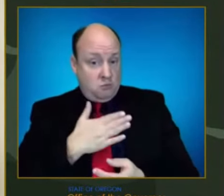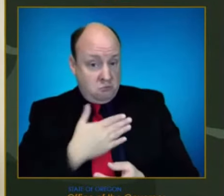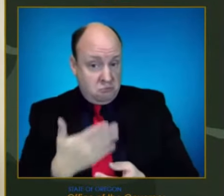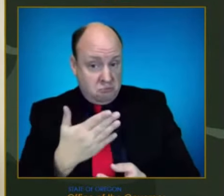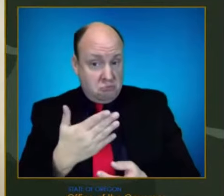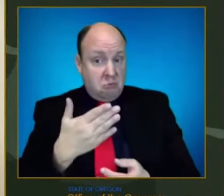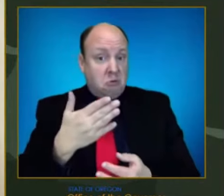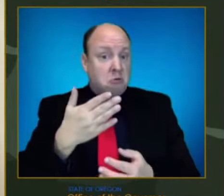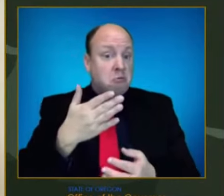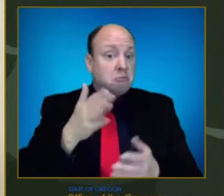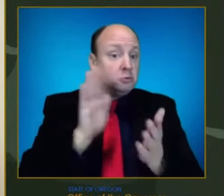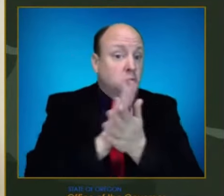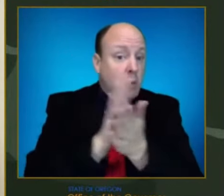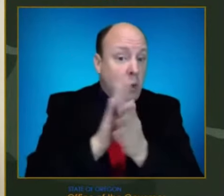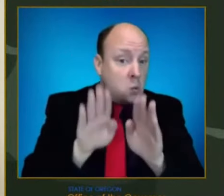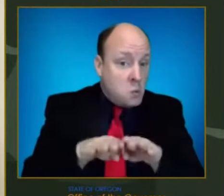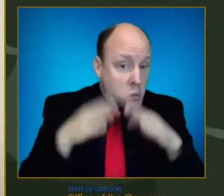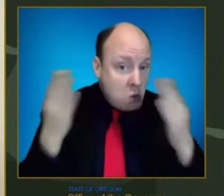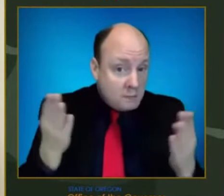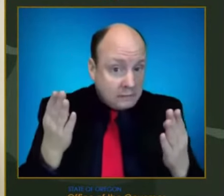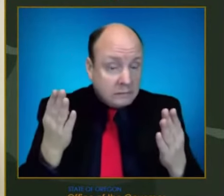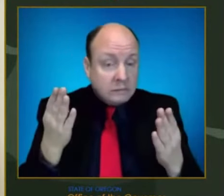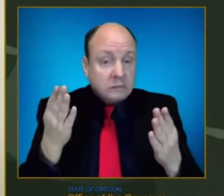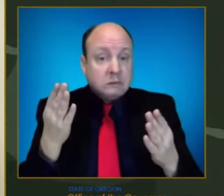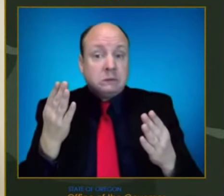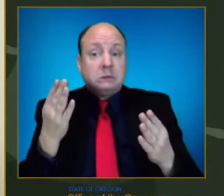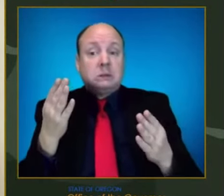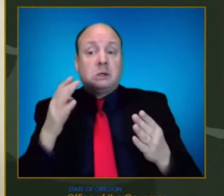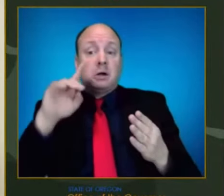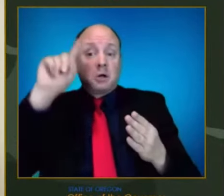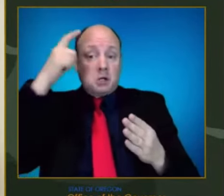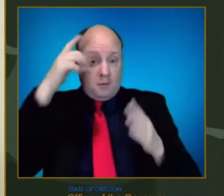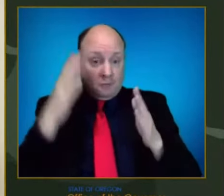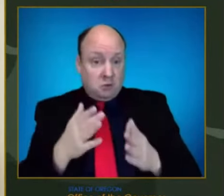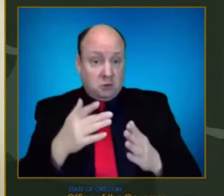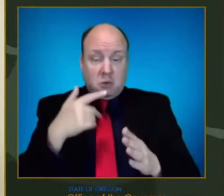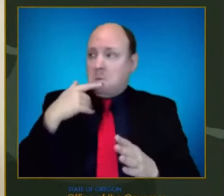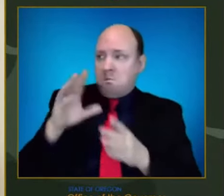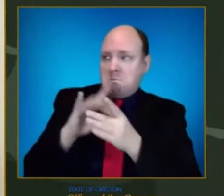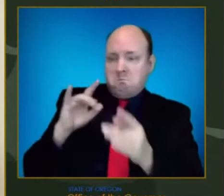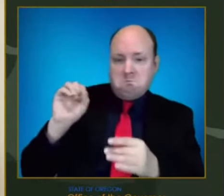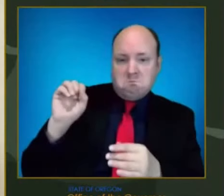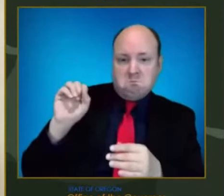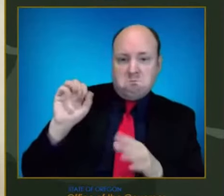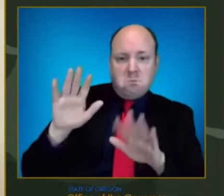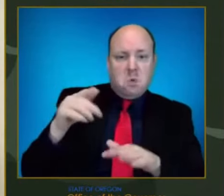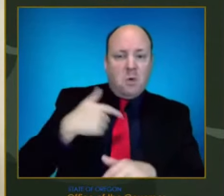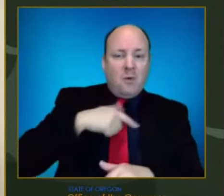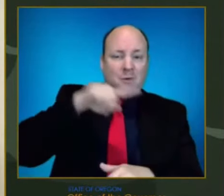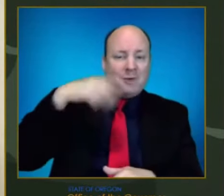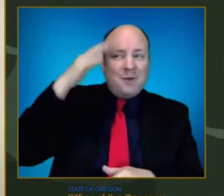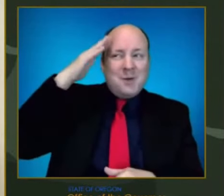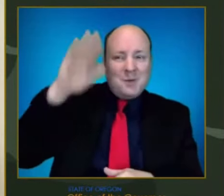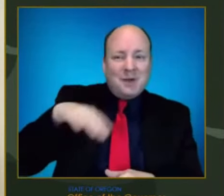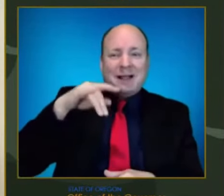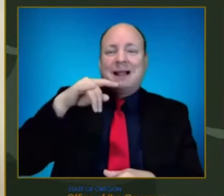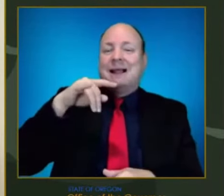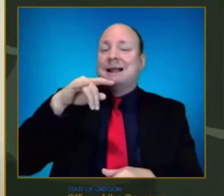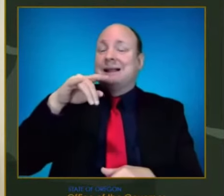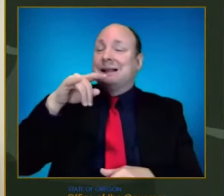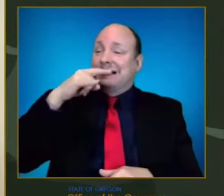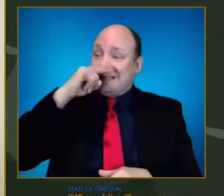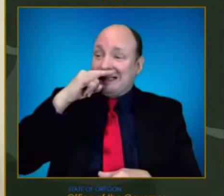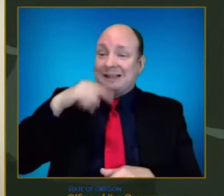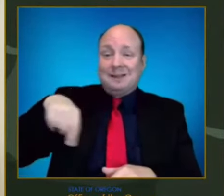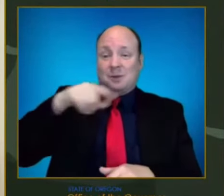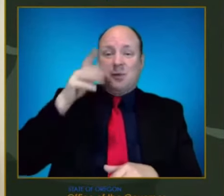when they are in the classrooms with their educators, their teachers and their peers. And so I am absolutely